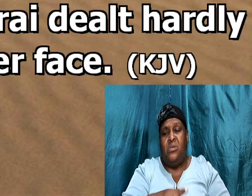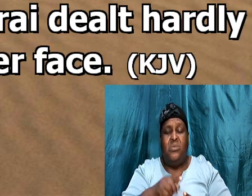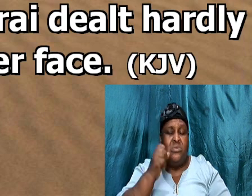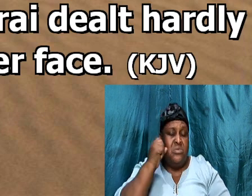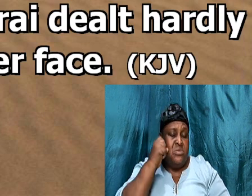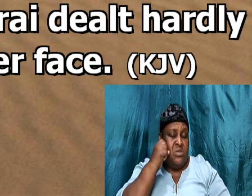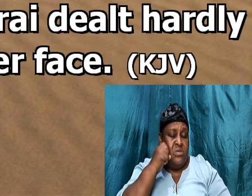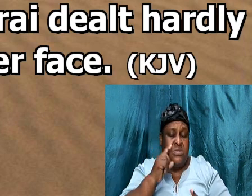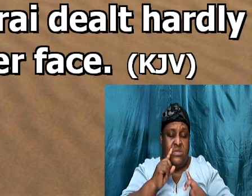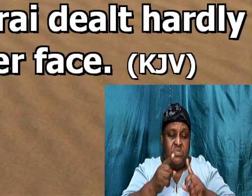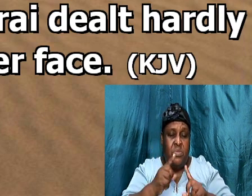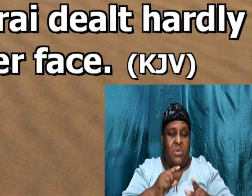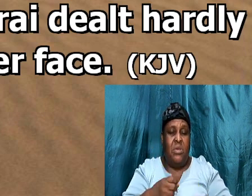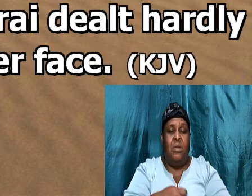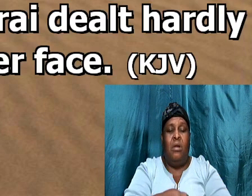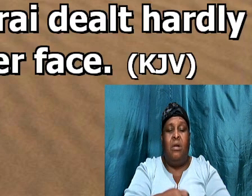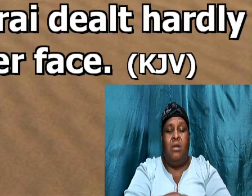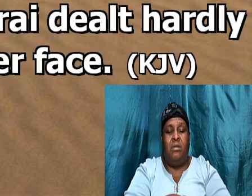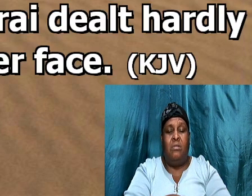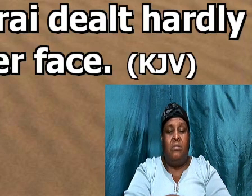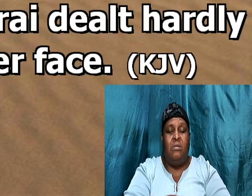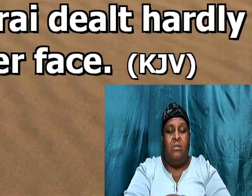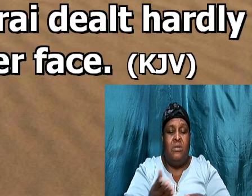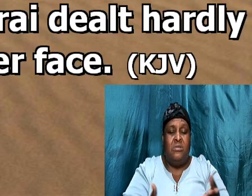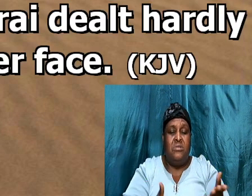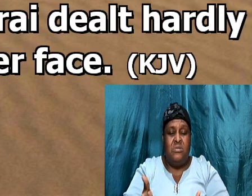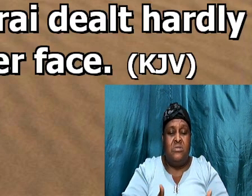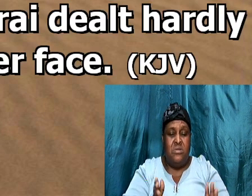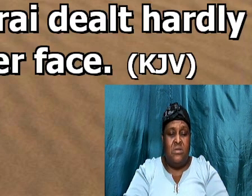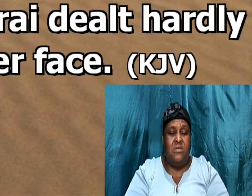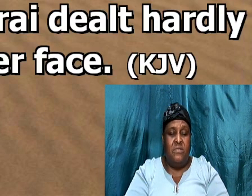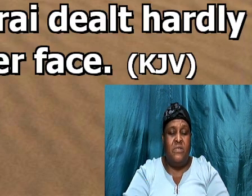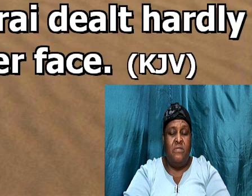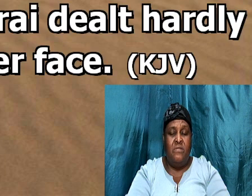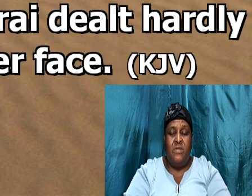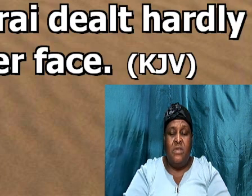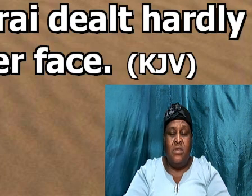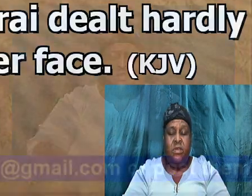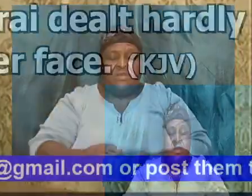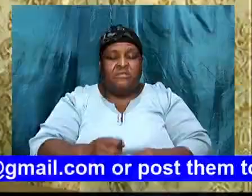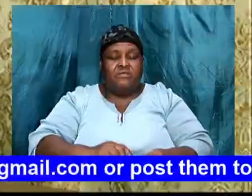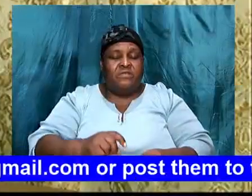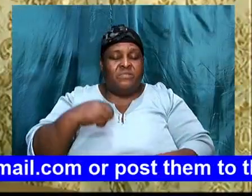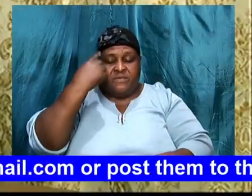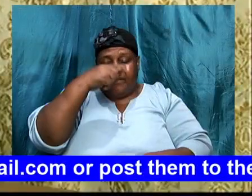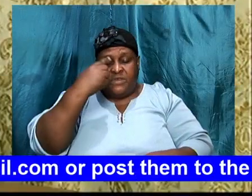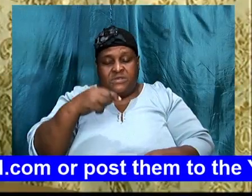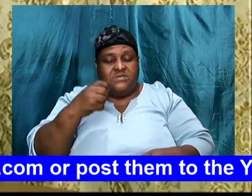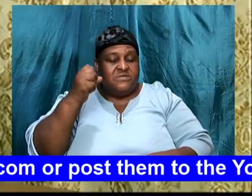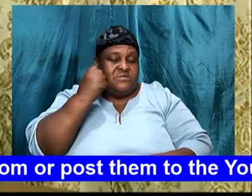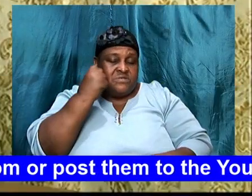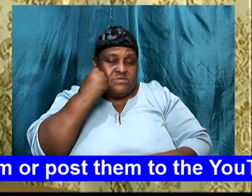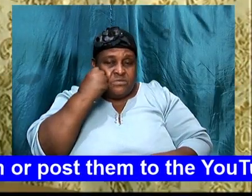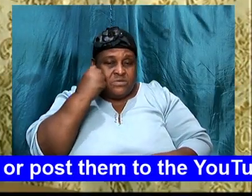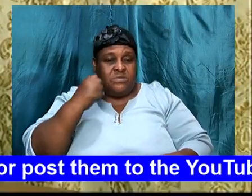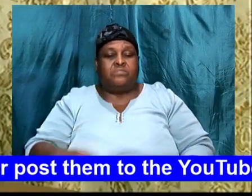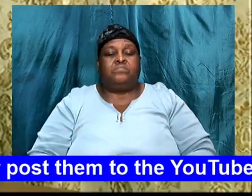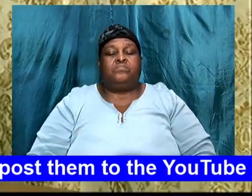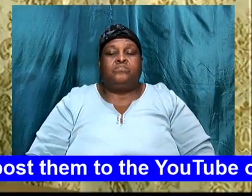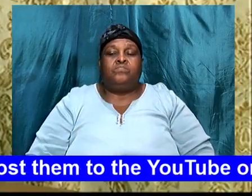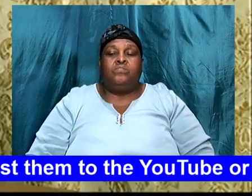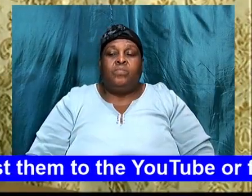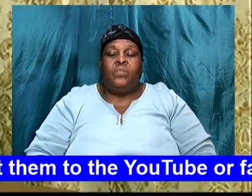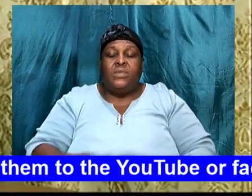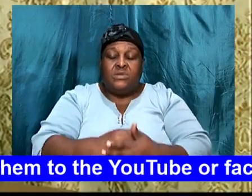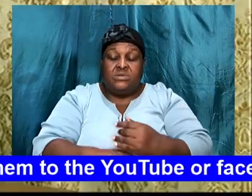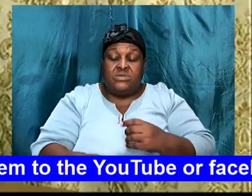we continue, and as usual, we do a bit of recap. You know, there are certain things that I mentioned last